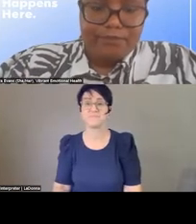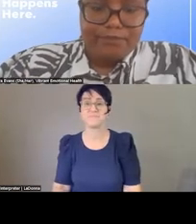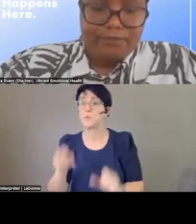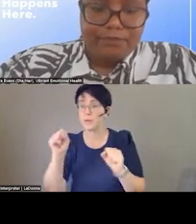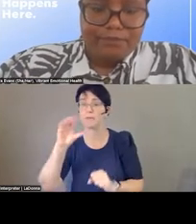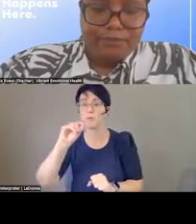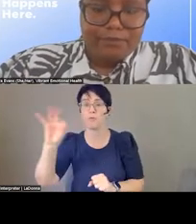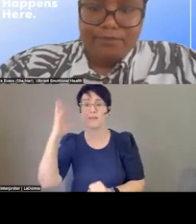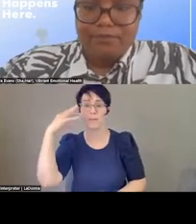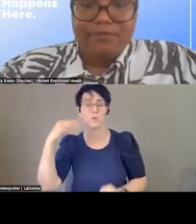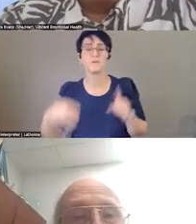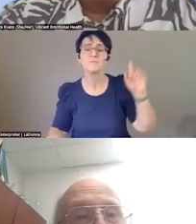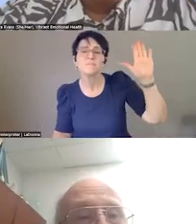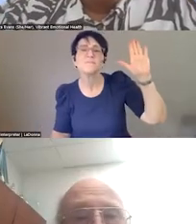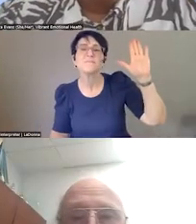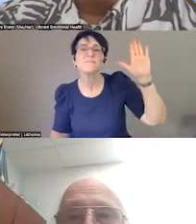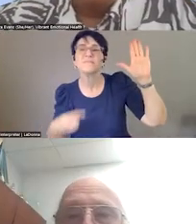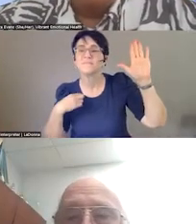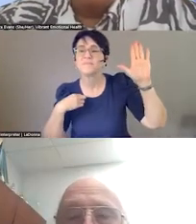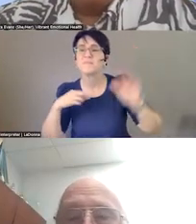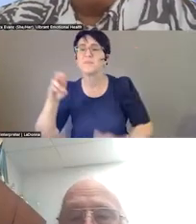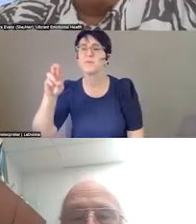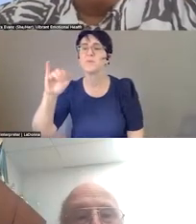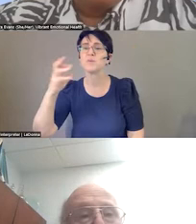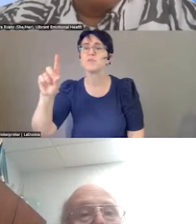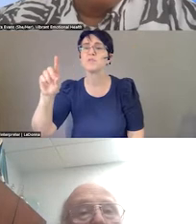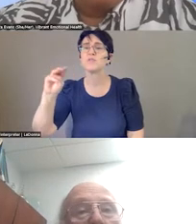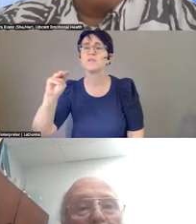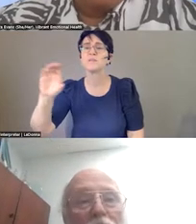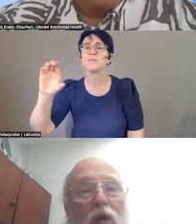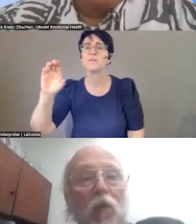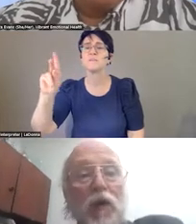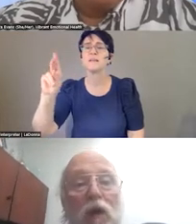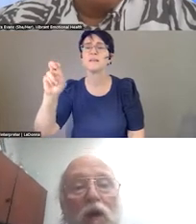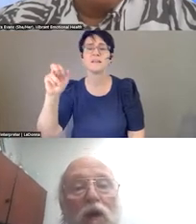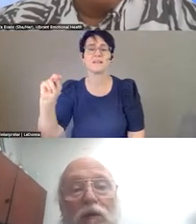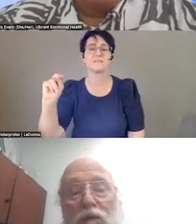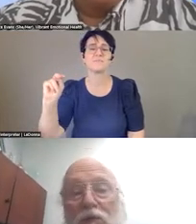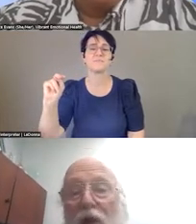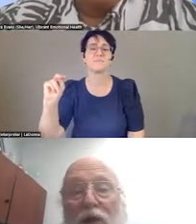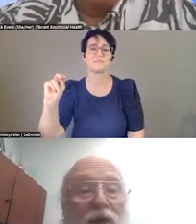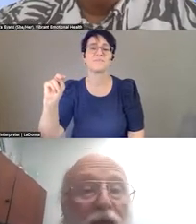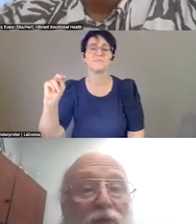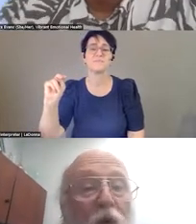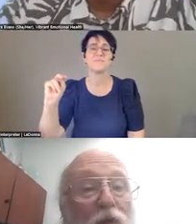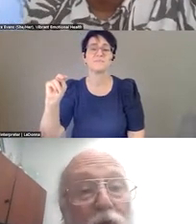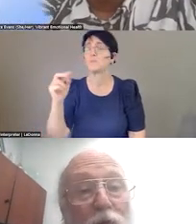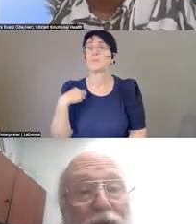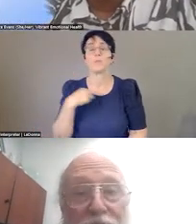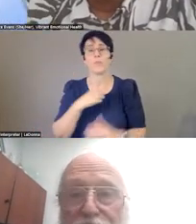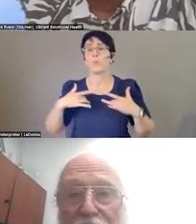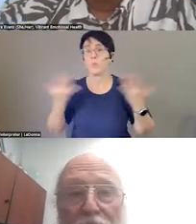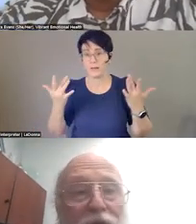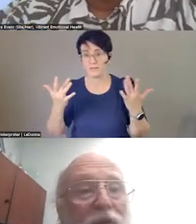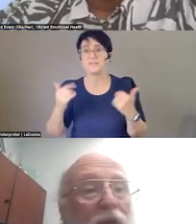Well, this is Richard McCann. So we are very glad for the